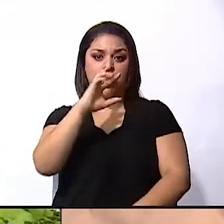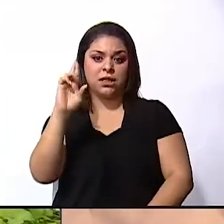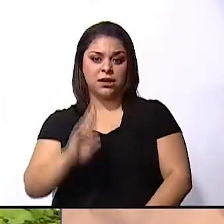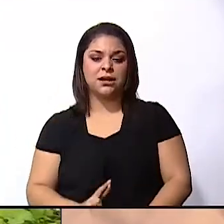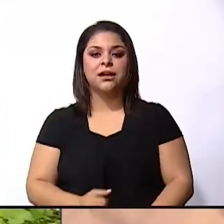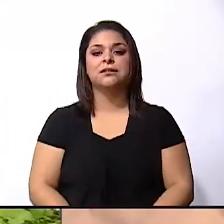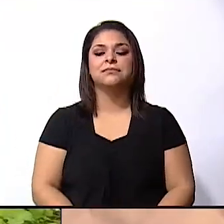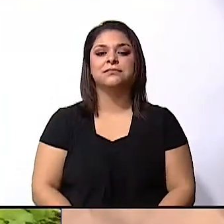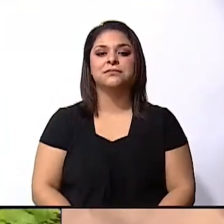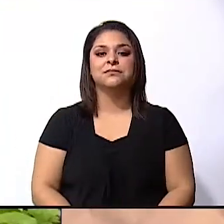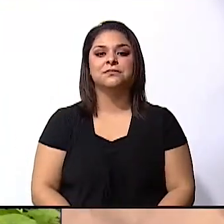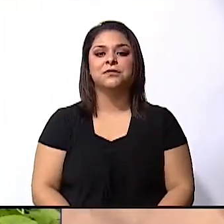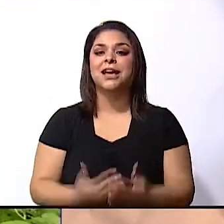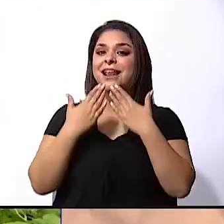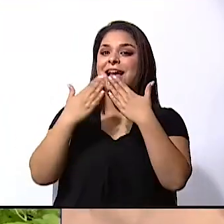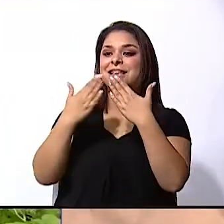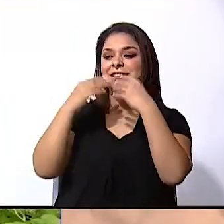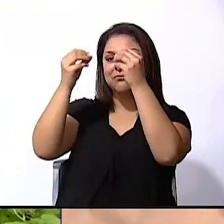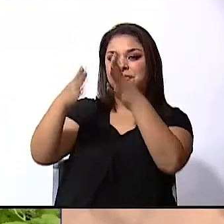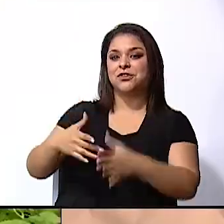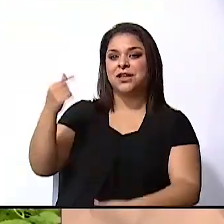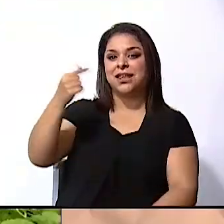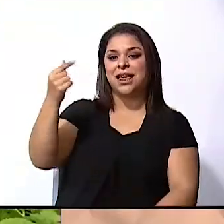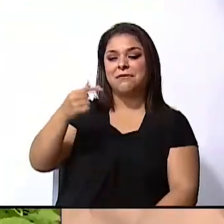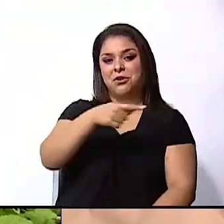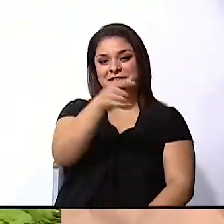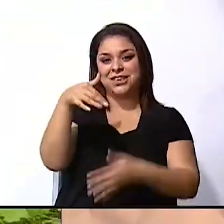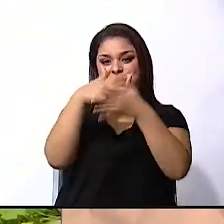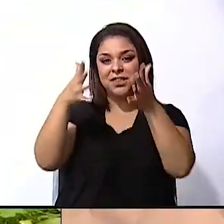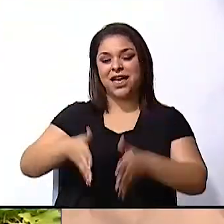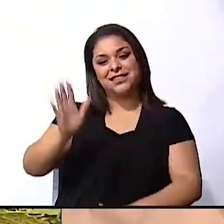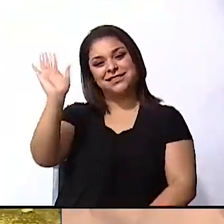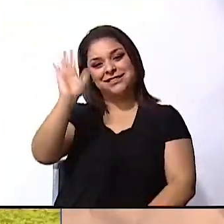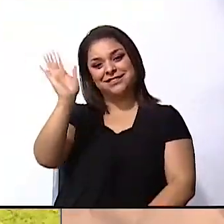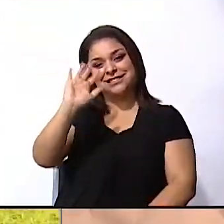Thank you very much, teacher. We've been in classmate. So long.